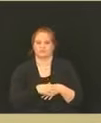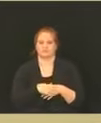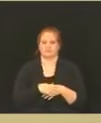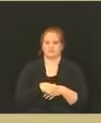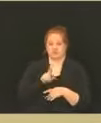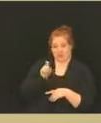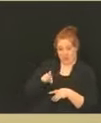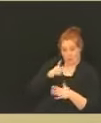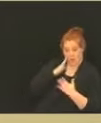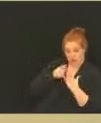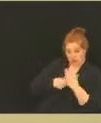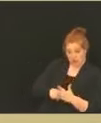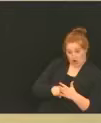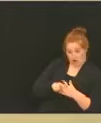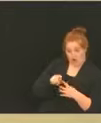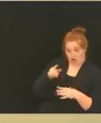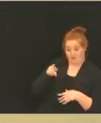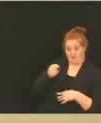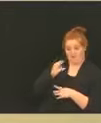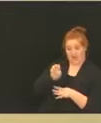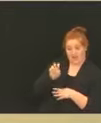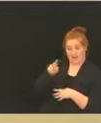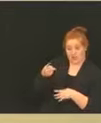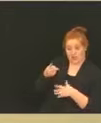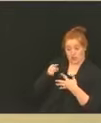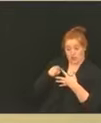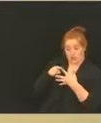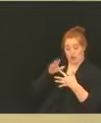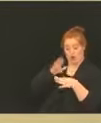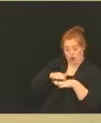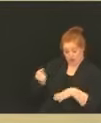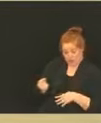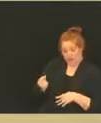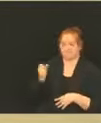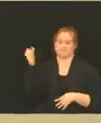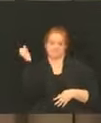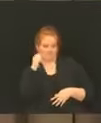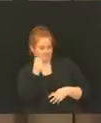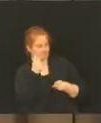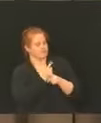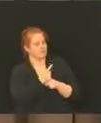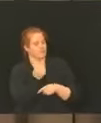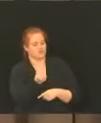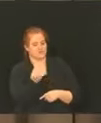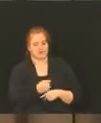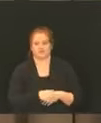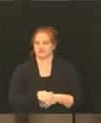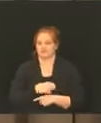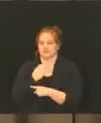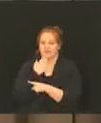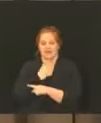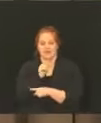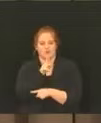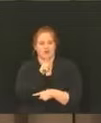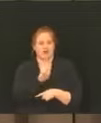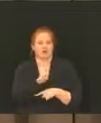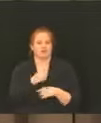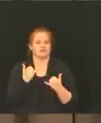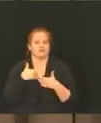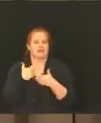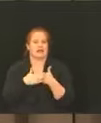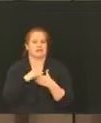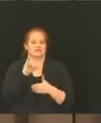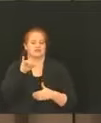It will begin. Well, thank you very much, surety. I'm I have gotten through all my questions. Thank you. Thank you, Kyle. Okay, next we have Jackson